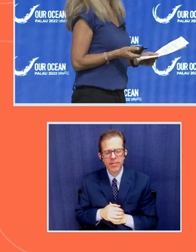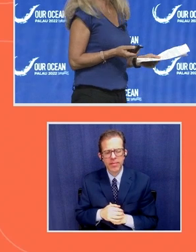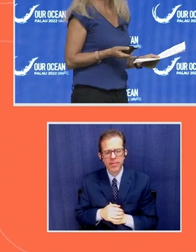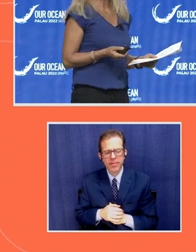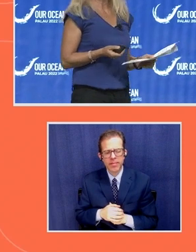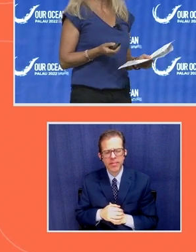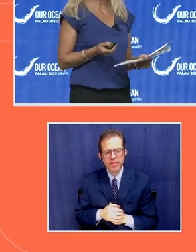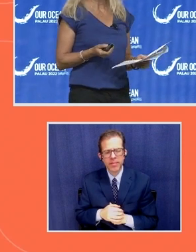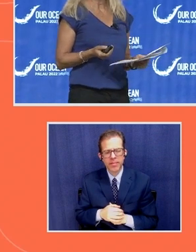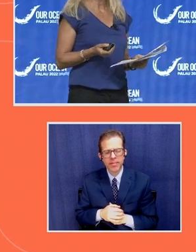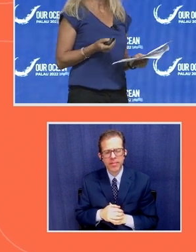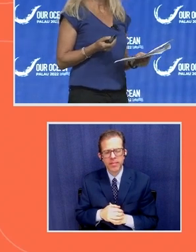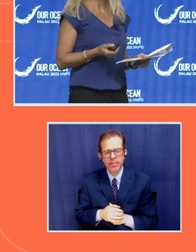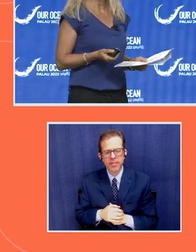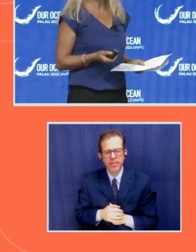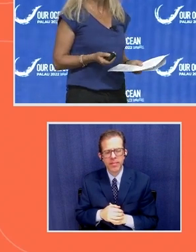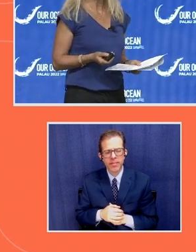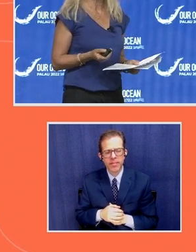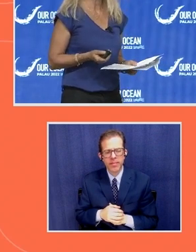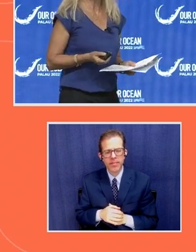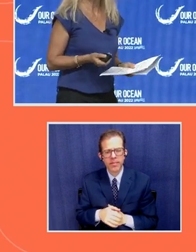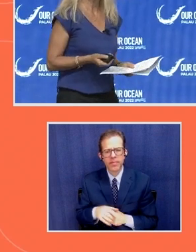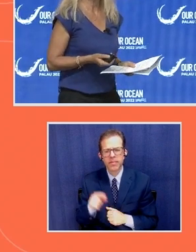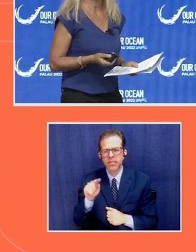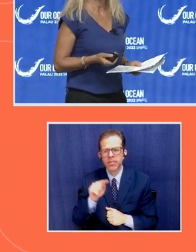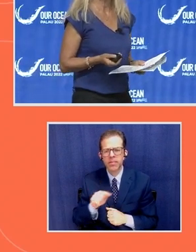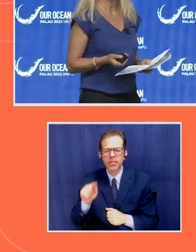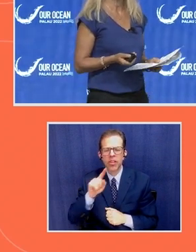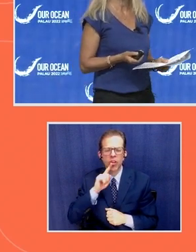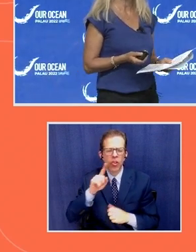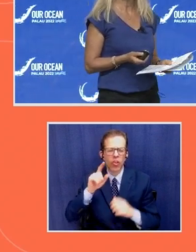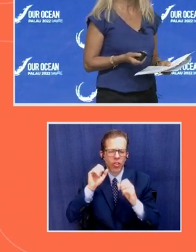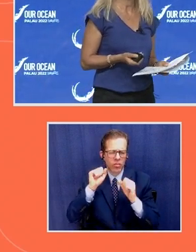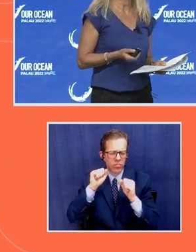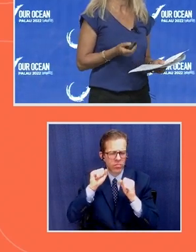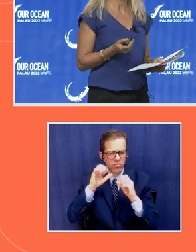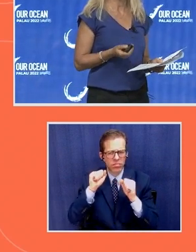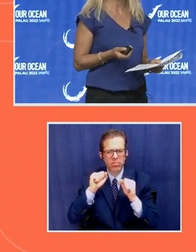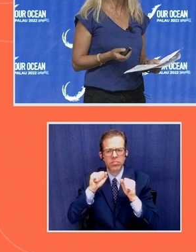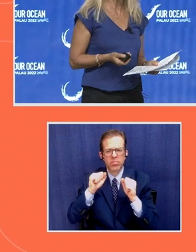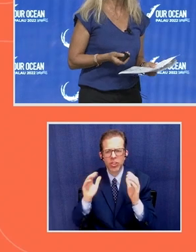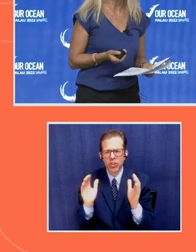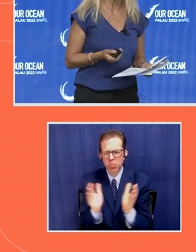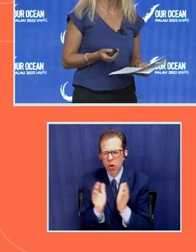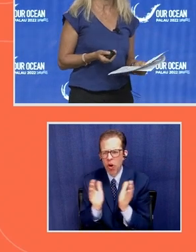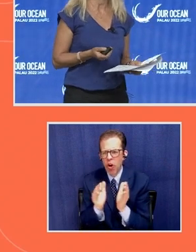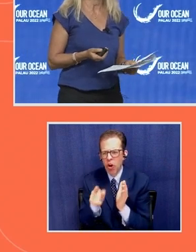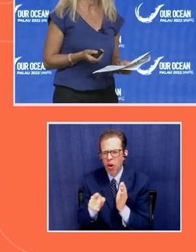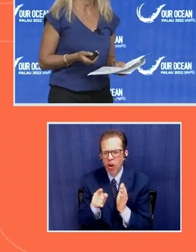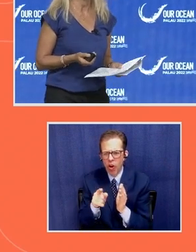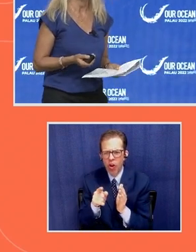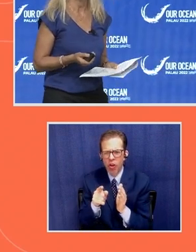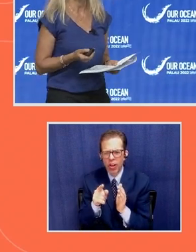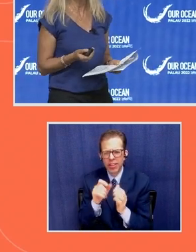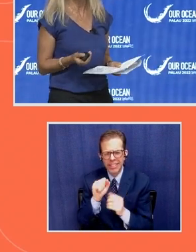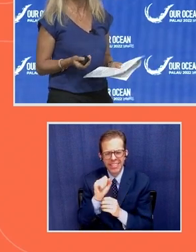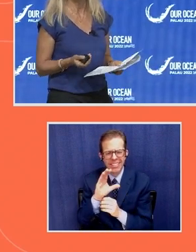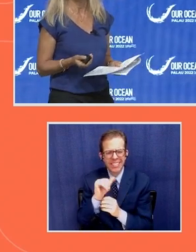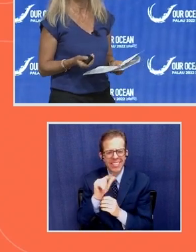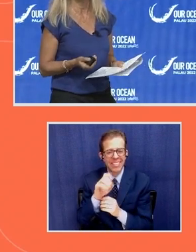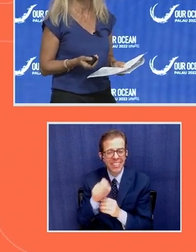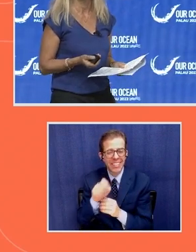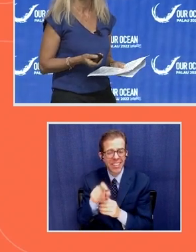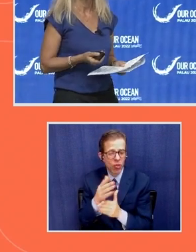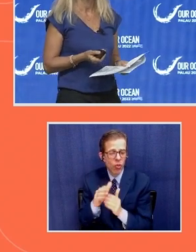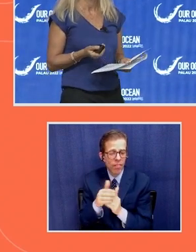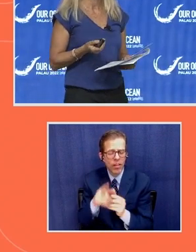Small scale actors are tremendously important in providing nutrition and livelihood all